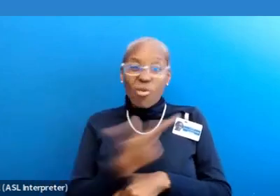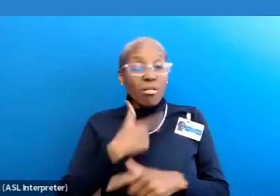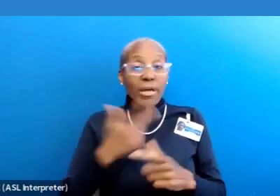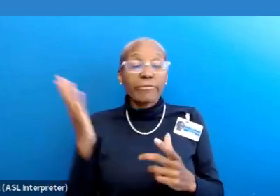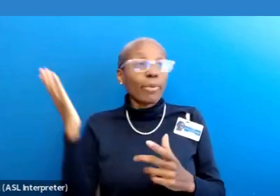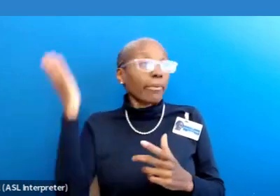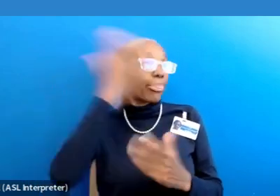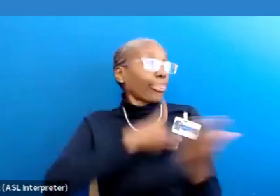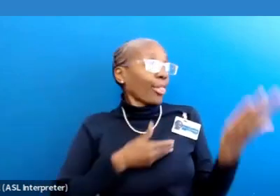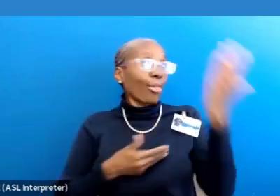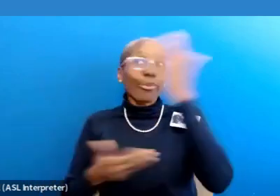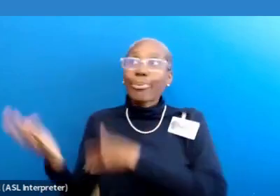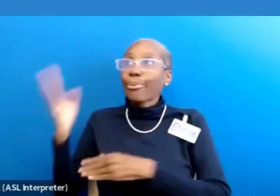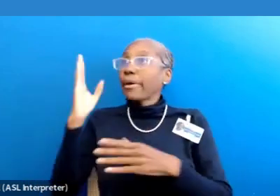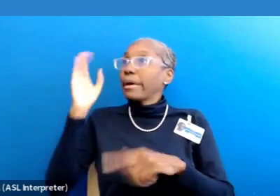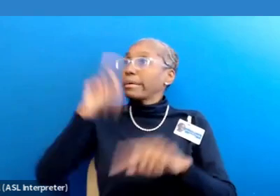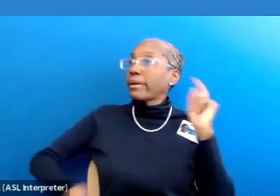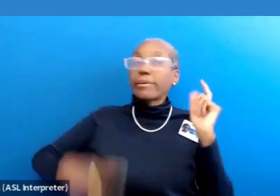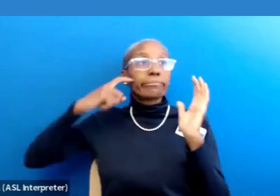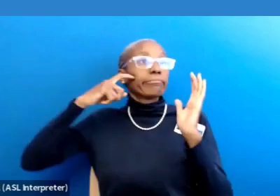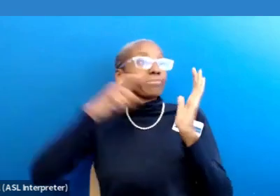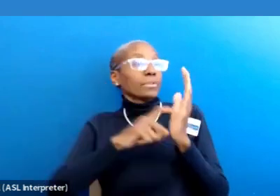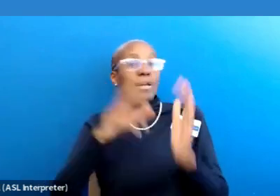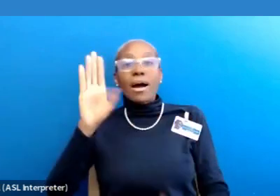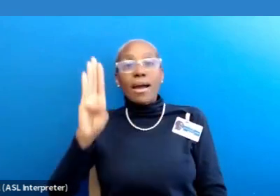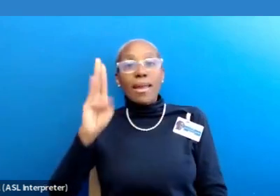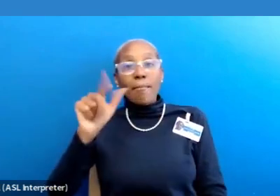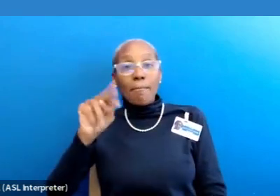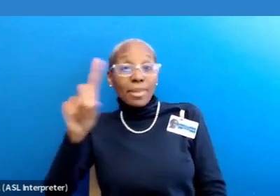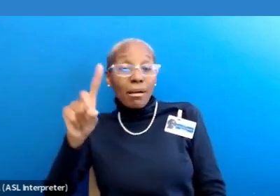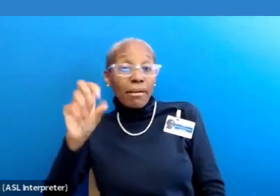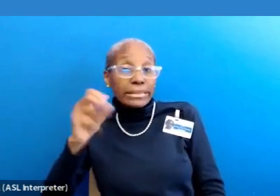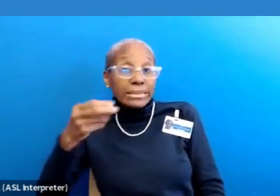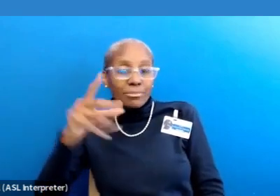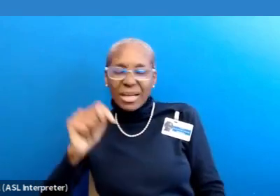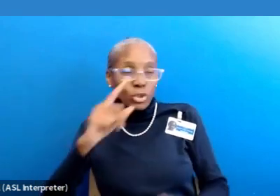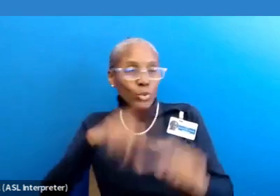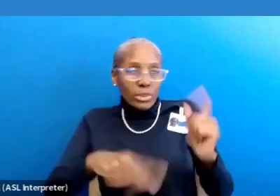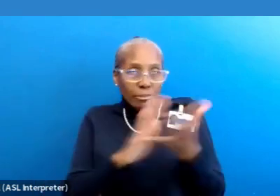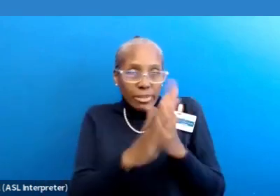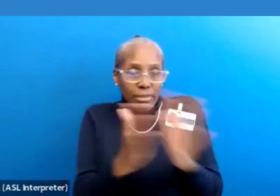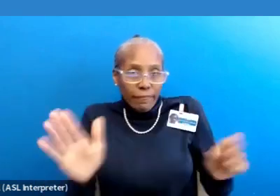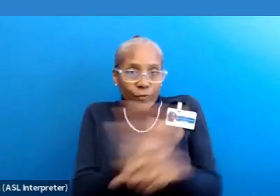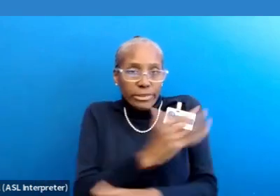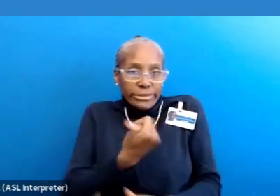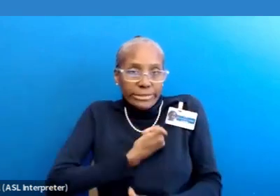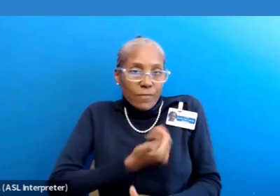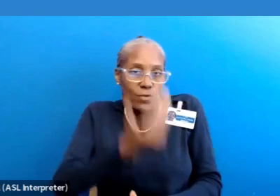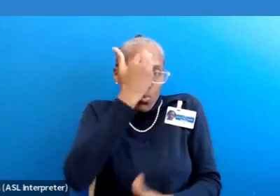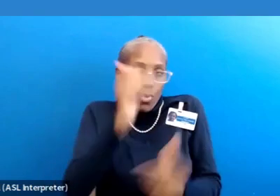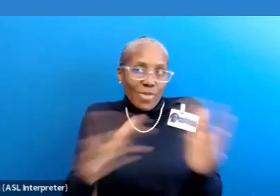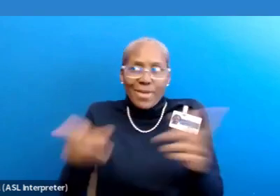spots. It's been said that you can't become fully self-aware without help from others. Medical professionals, including doctors and